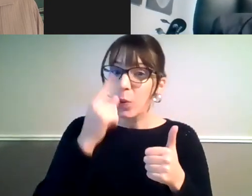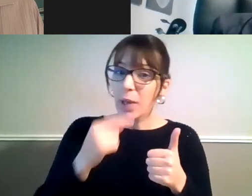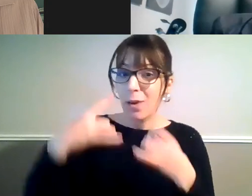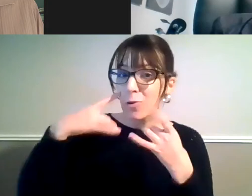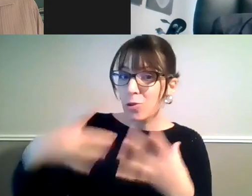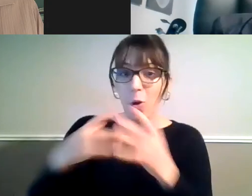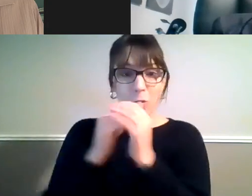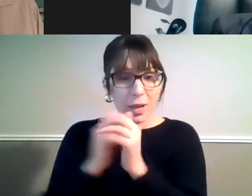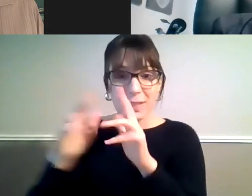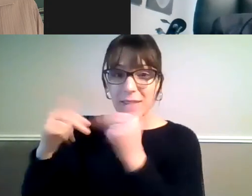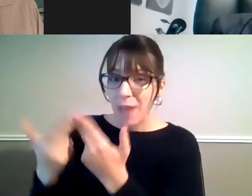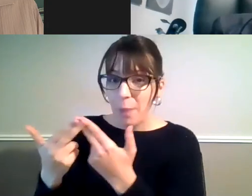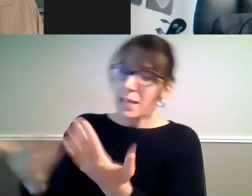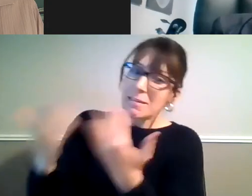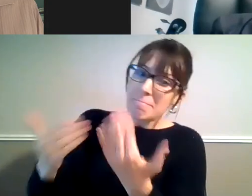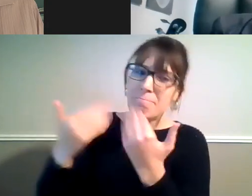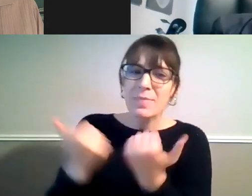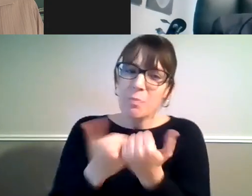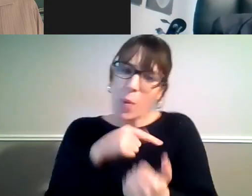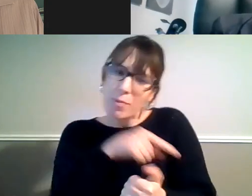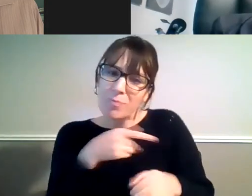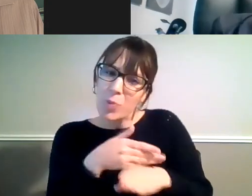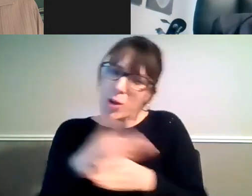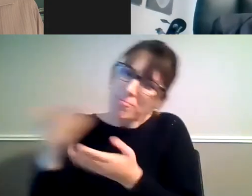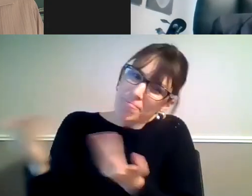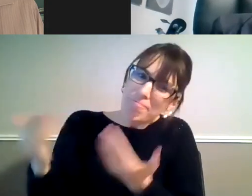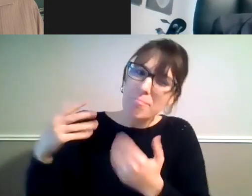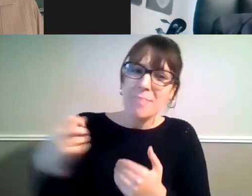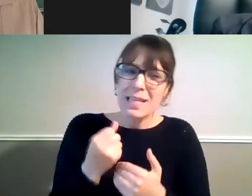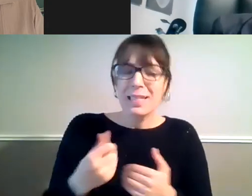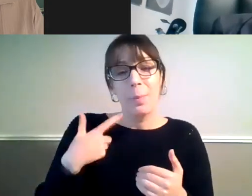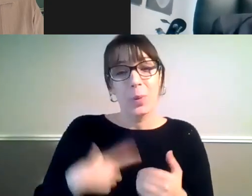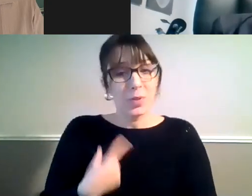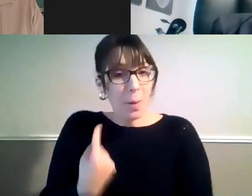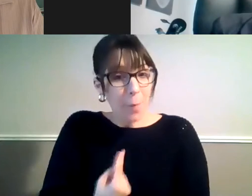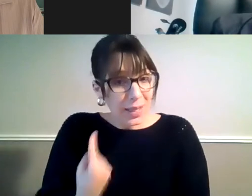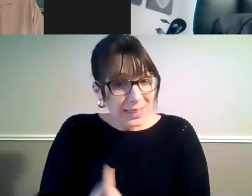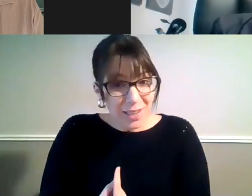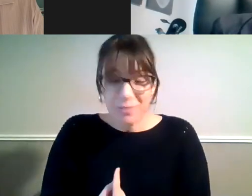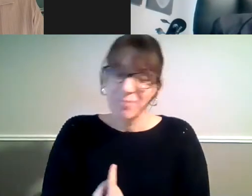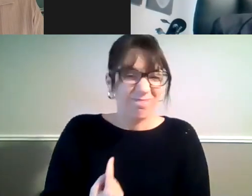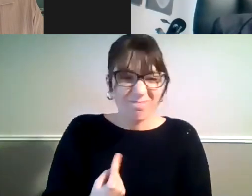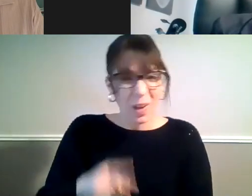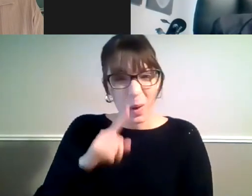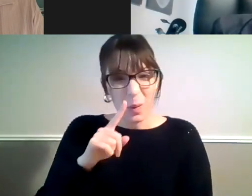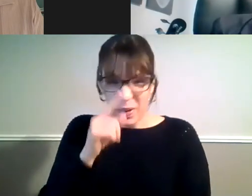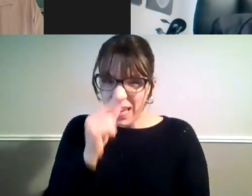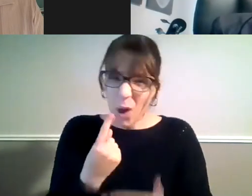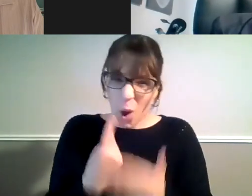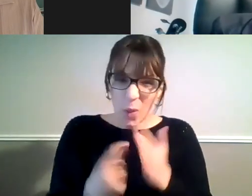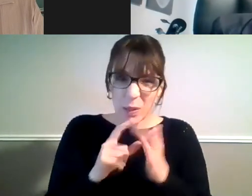colleagues to support our work as well because by ourselves we can only make a tiny ripple in the ocean but by working together we can make waves.